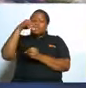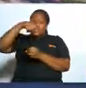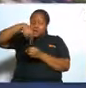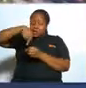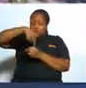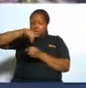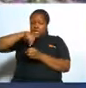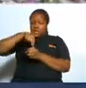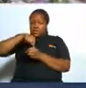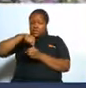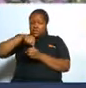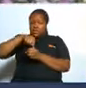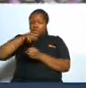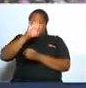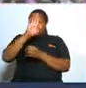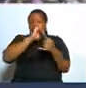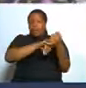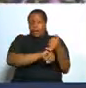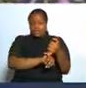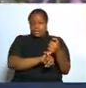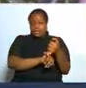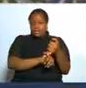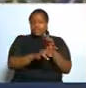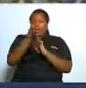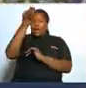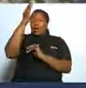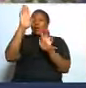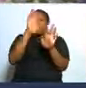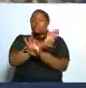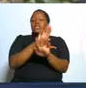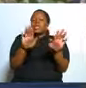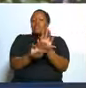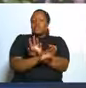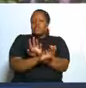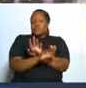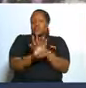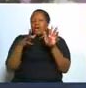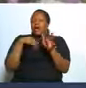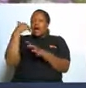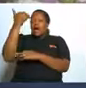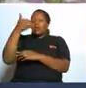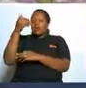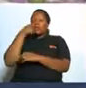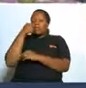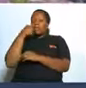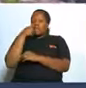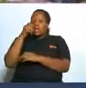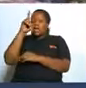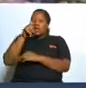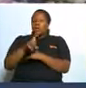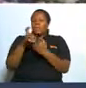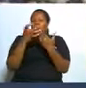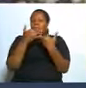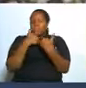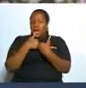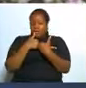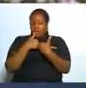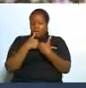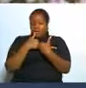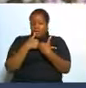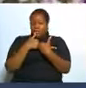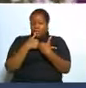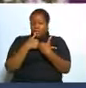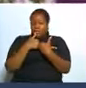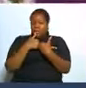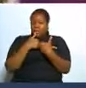hallelujah he is everything and we say that we need to have the